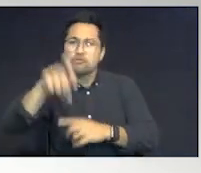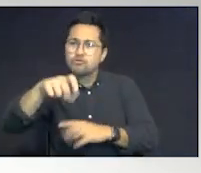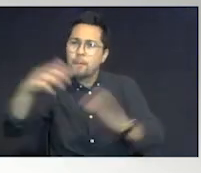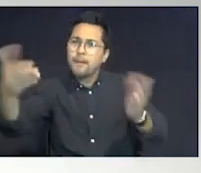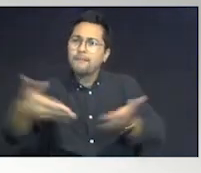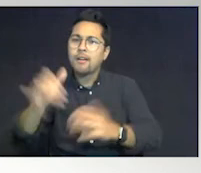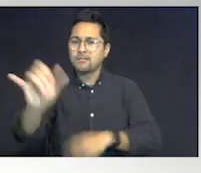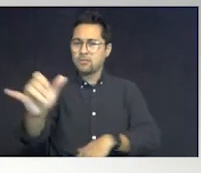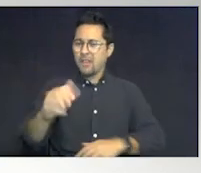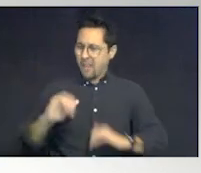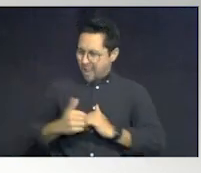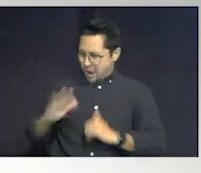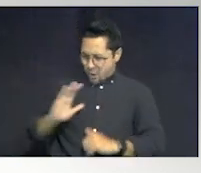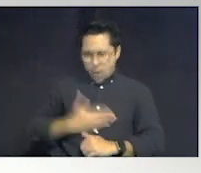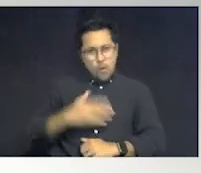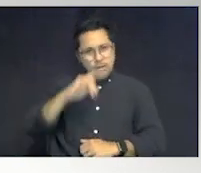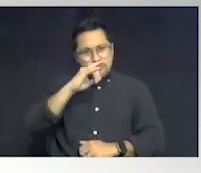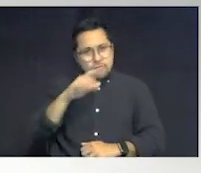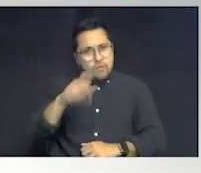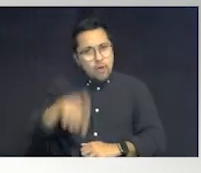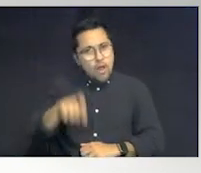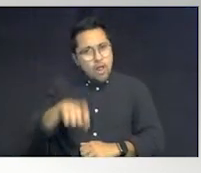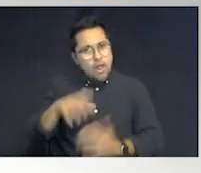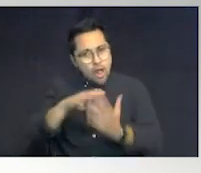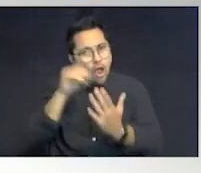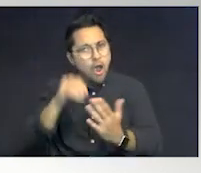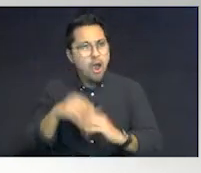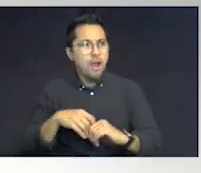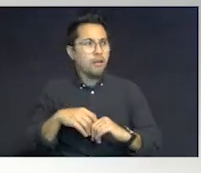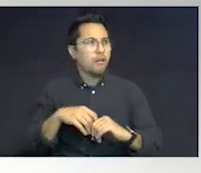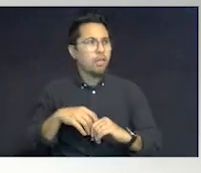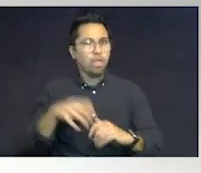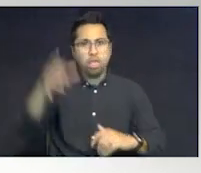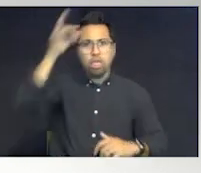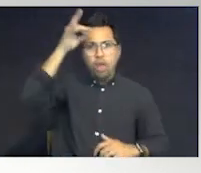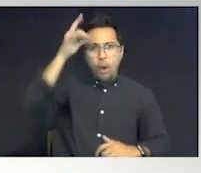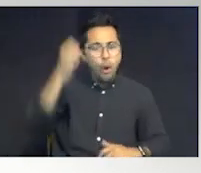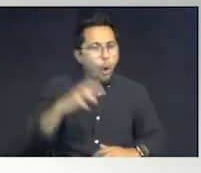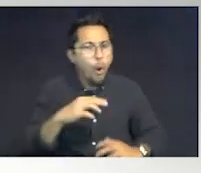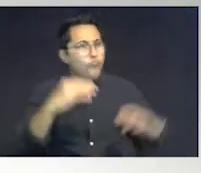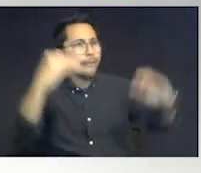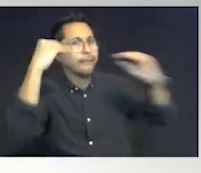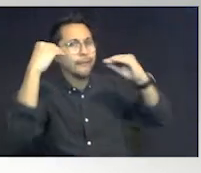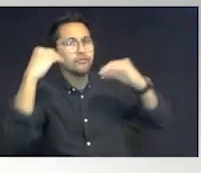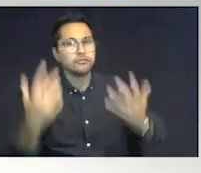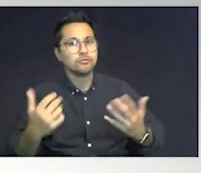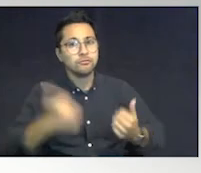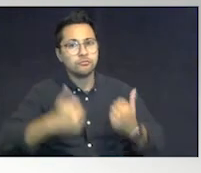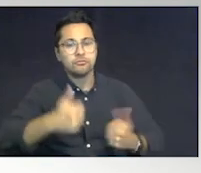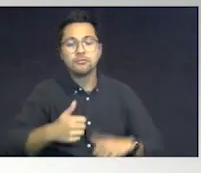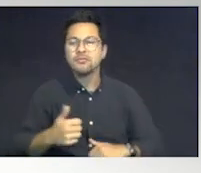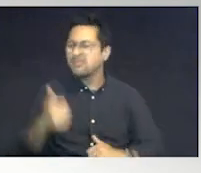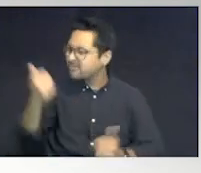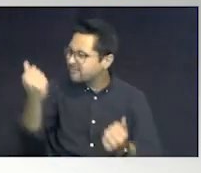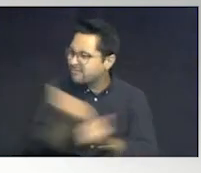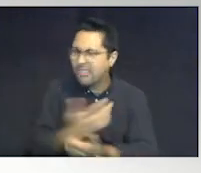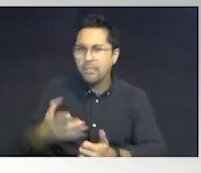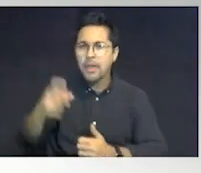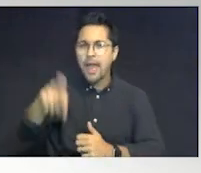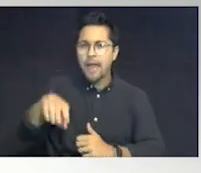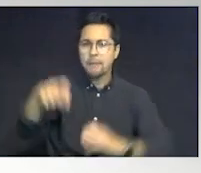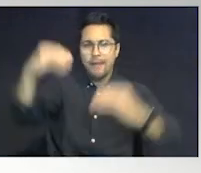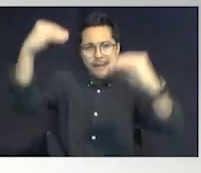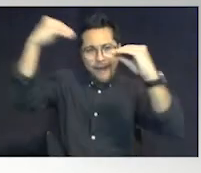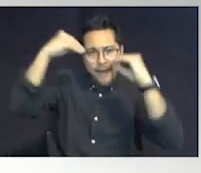to. How do our children learn? By osmosis or by teaching. Every bit has to be taught